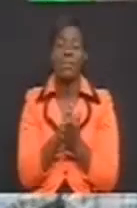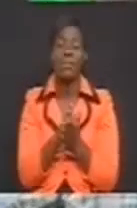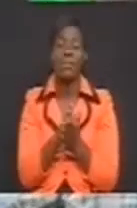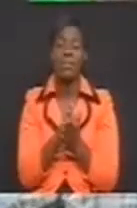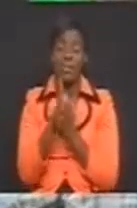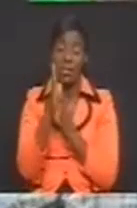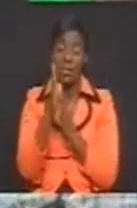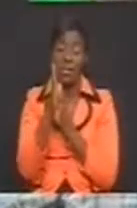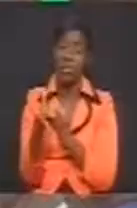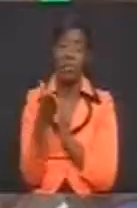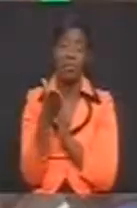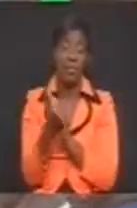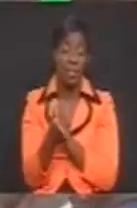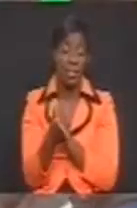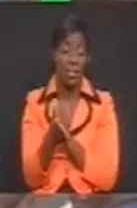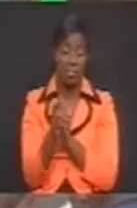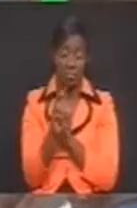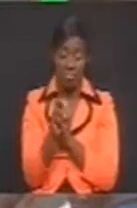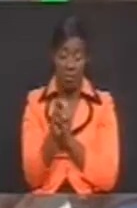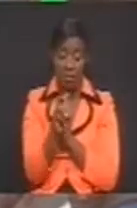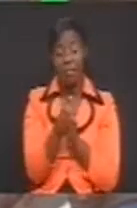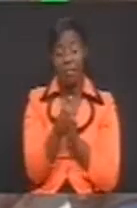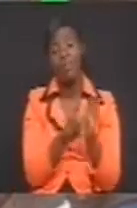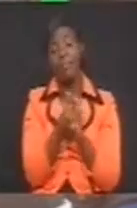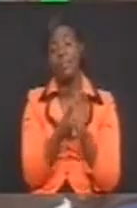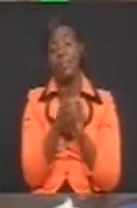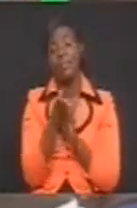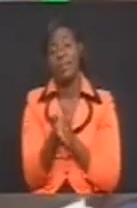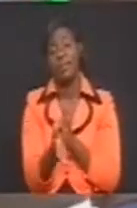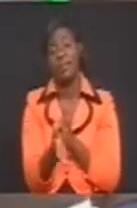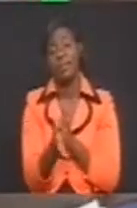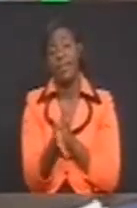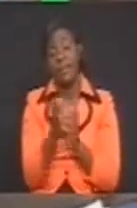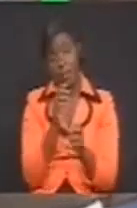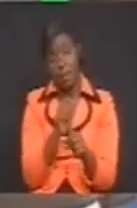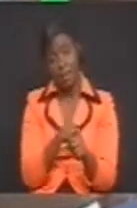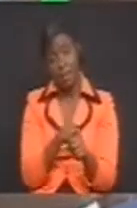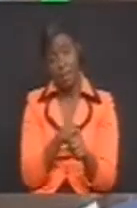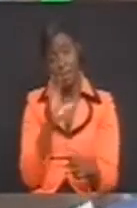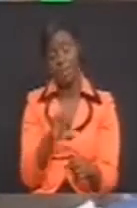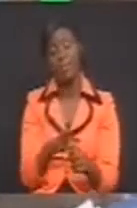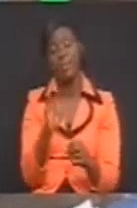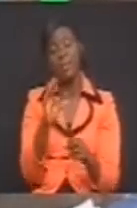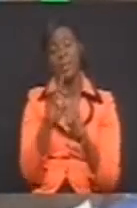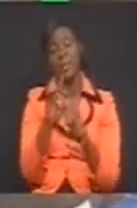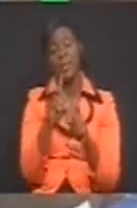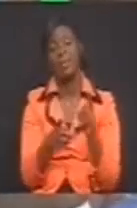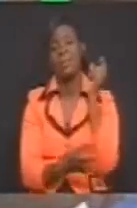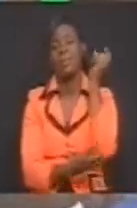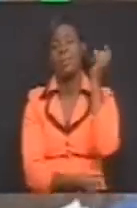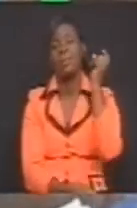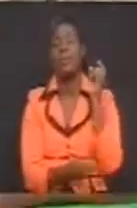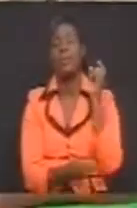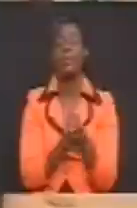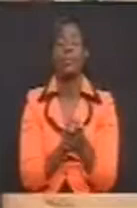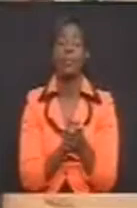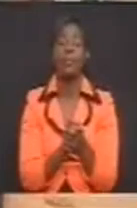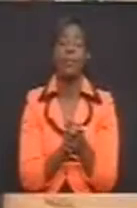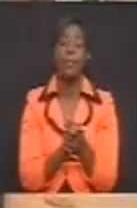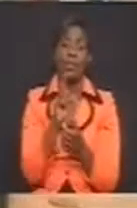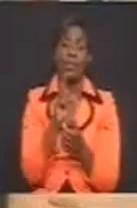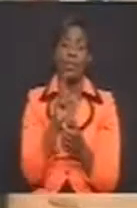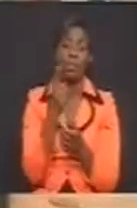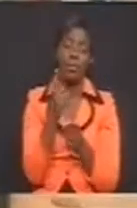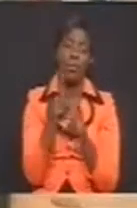in the system being followed in identifying needed people. Firstly, they were identified by